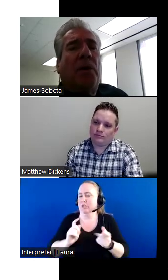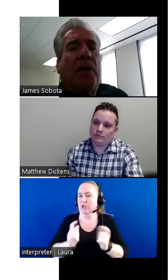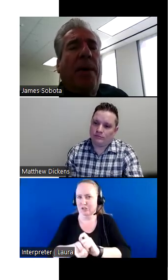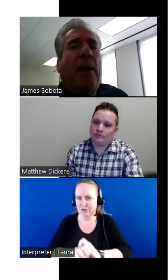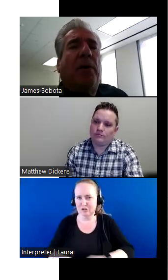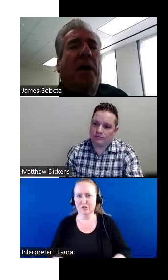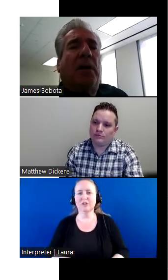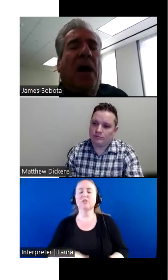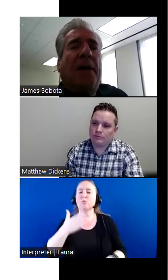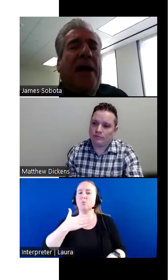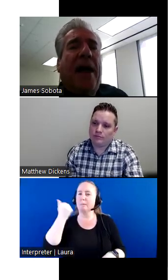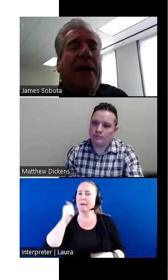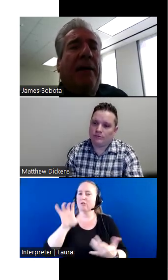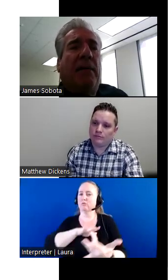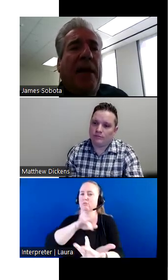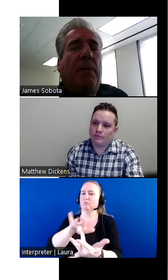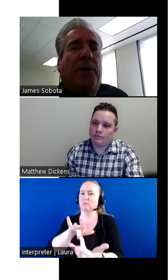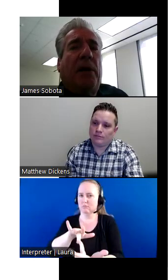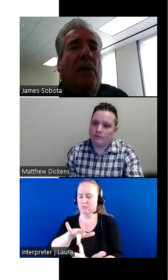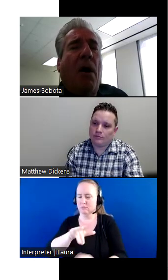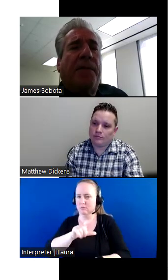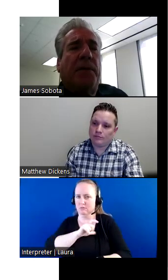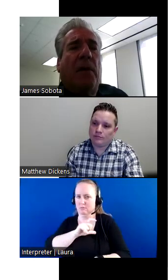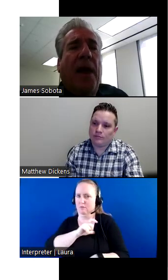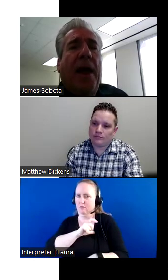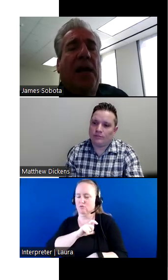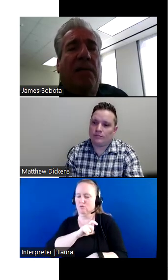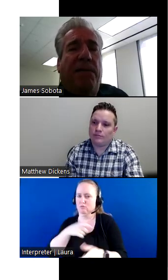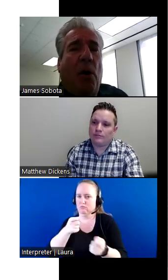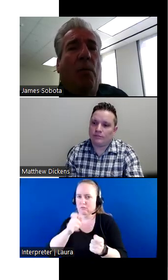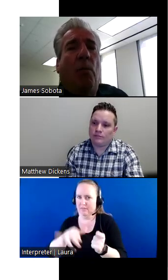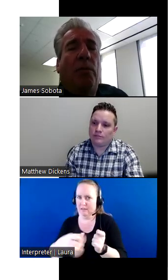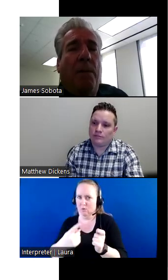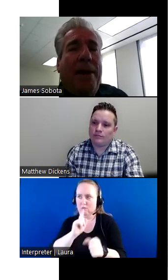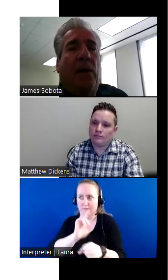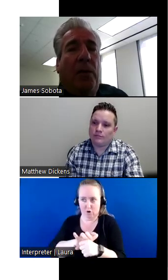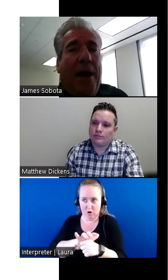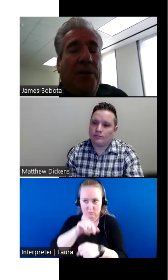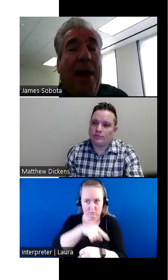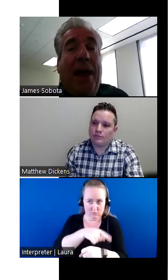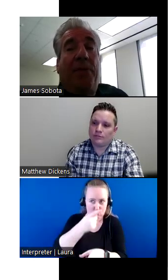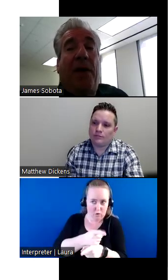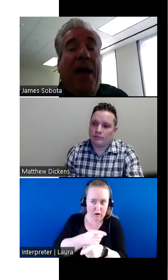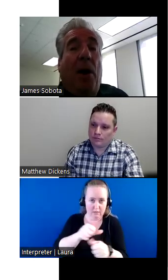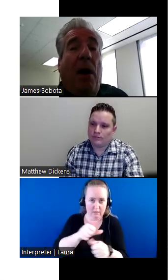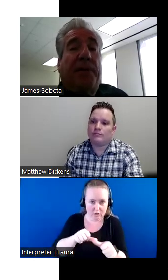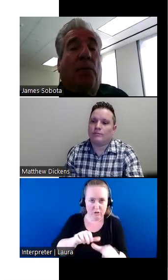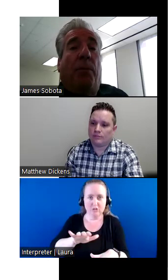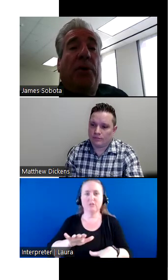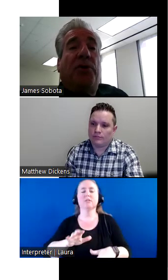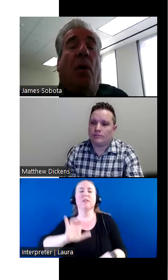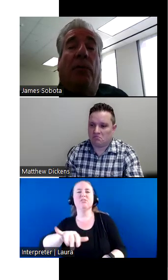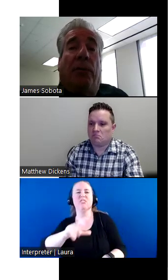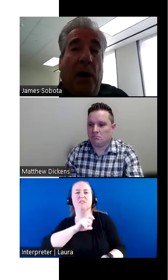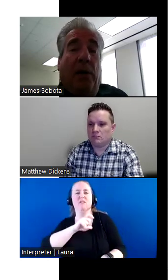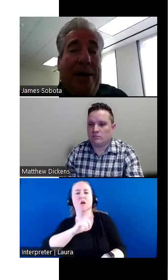So it's better to contact that, that particular officer and to confirm the meeting location. And then that officer